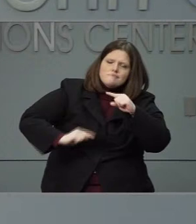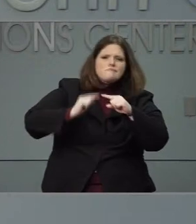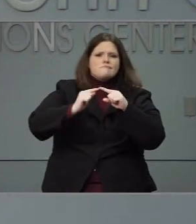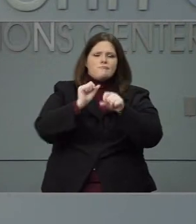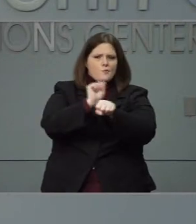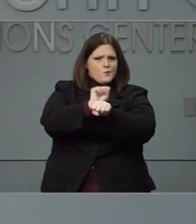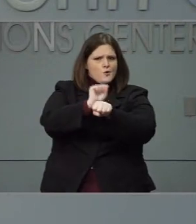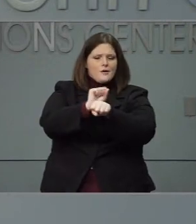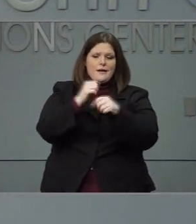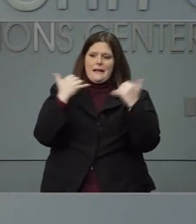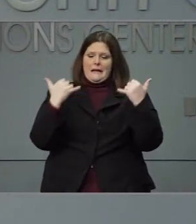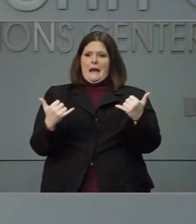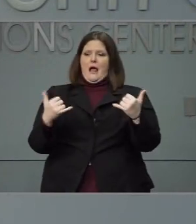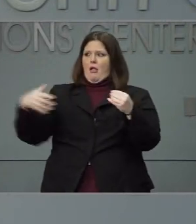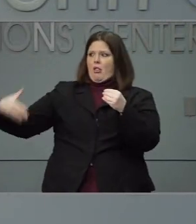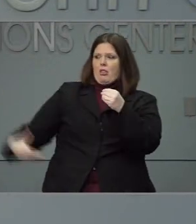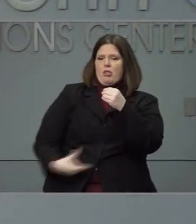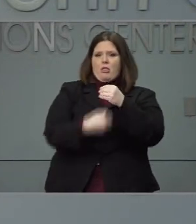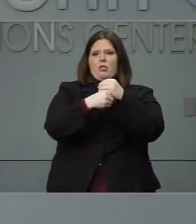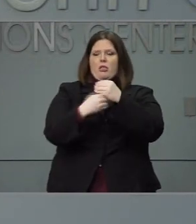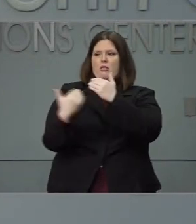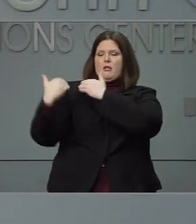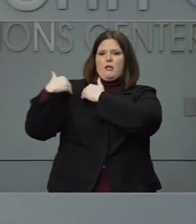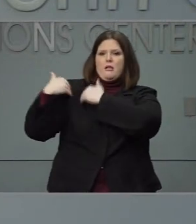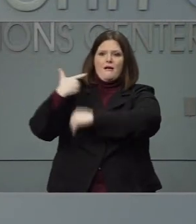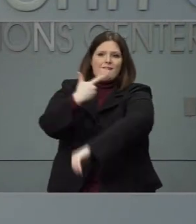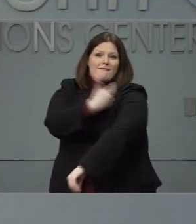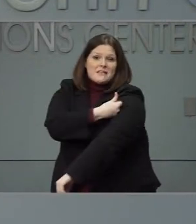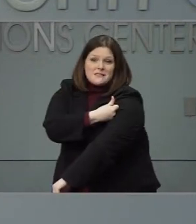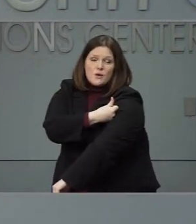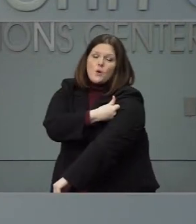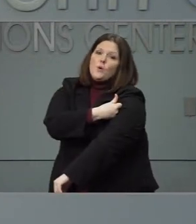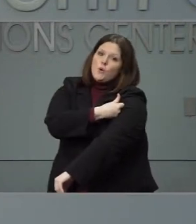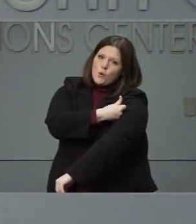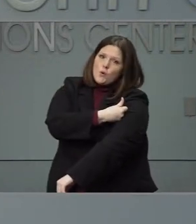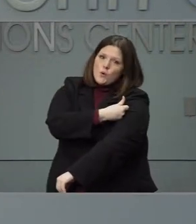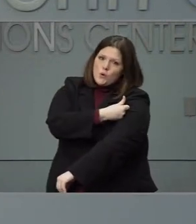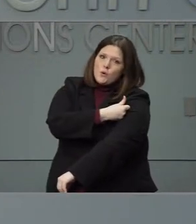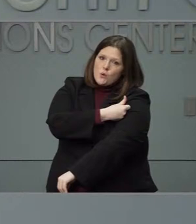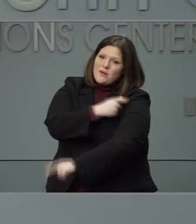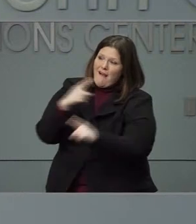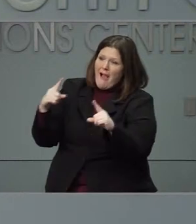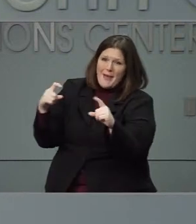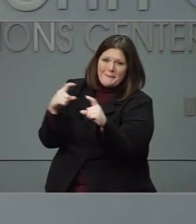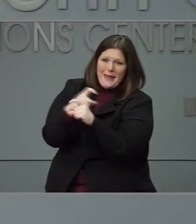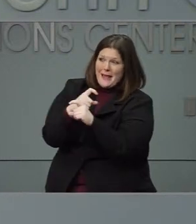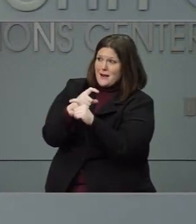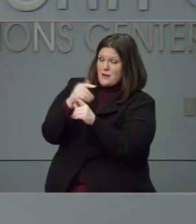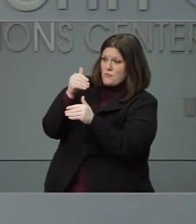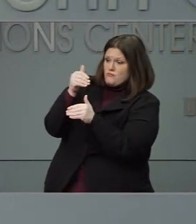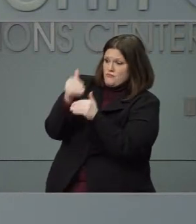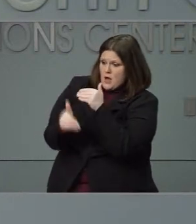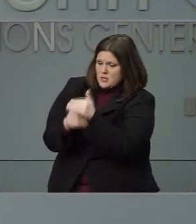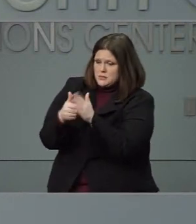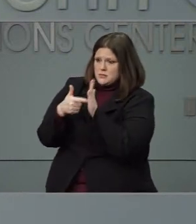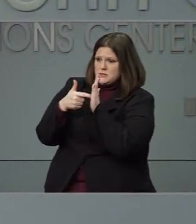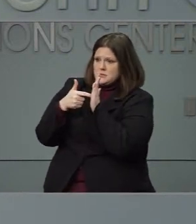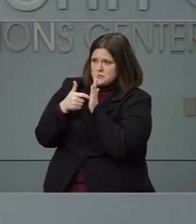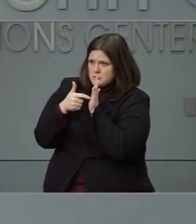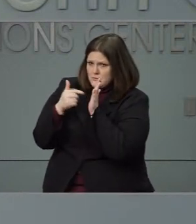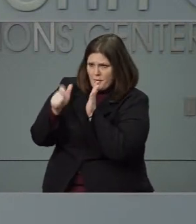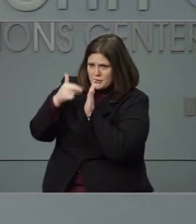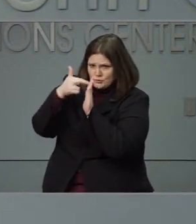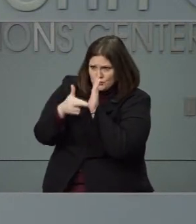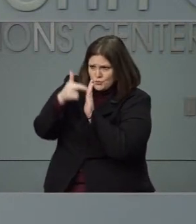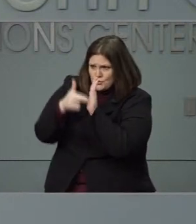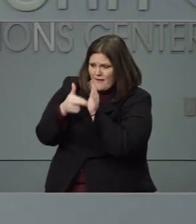being able to having to make sure that people get vaccinated with a complex process. People with Pfizer need to